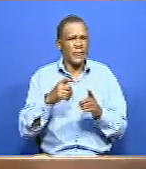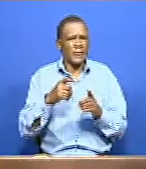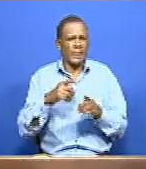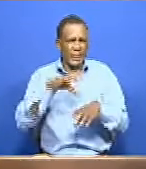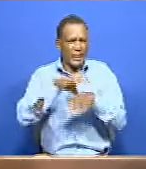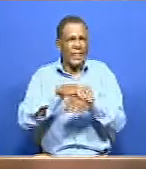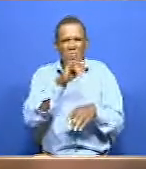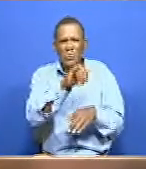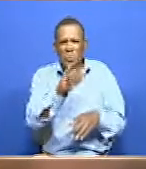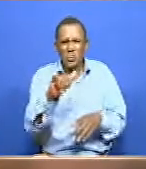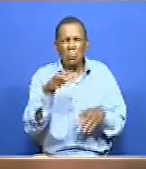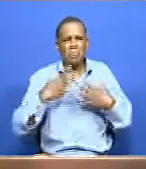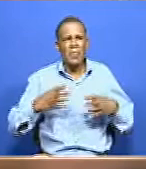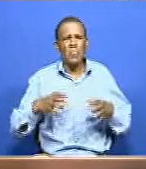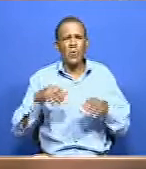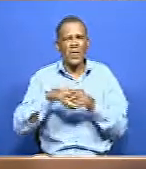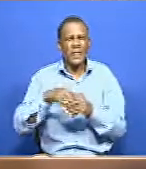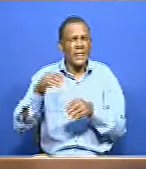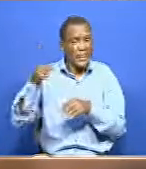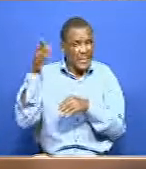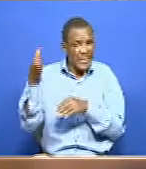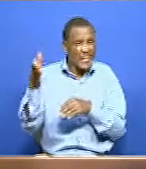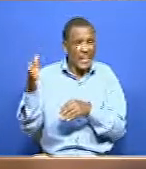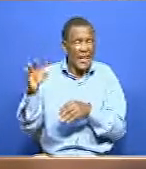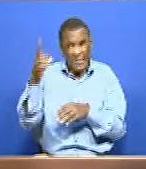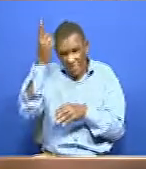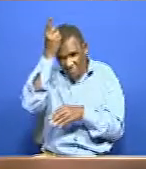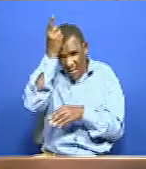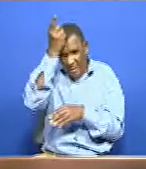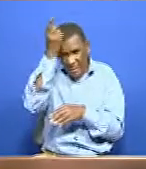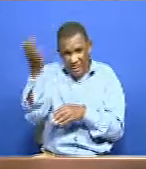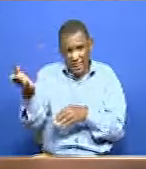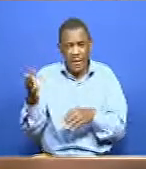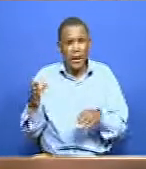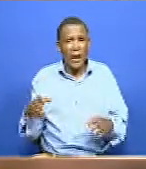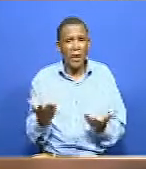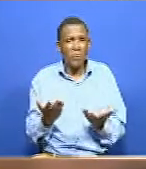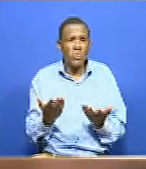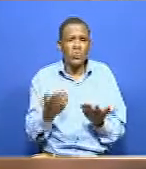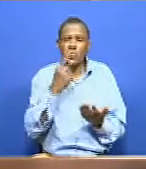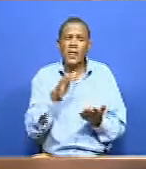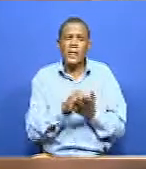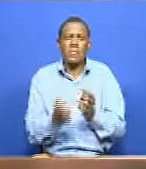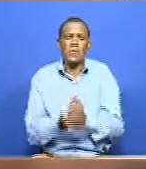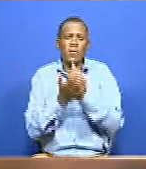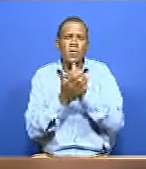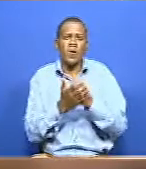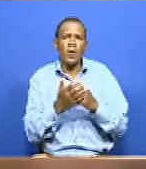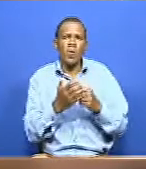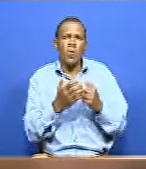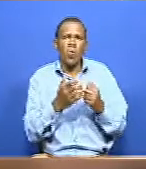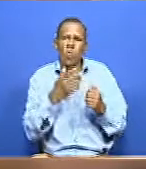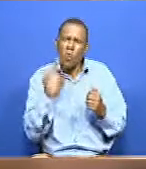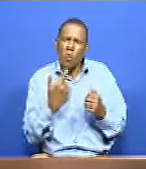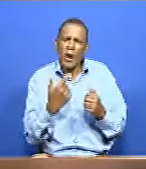down in the grassroots because you find that those who are known may be aware of how they can get this assistance. But what of the population who are not in the